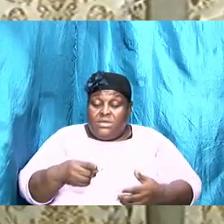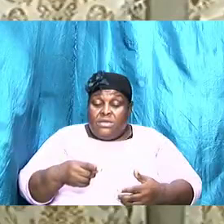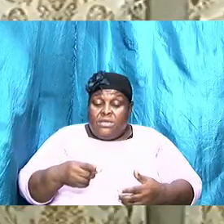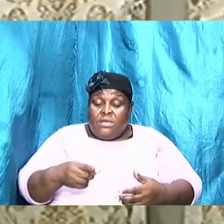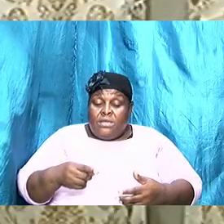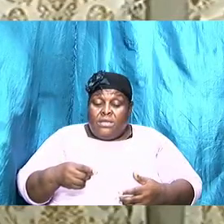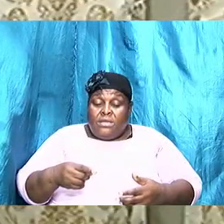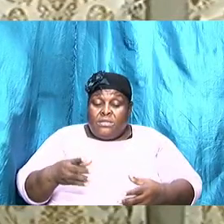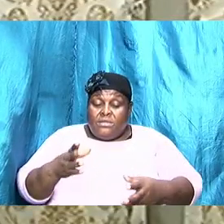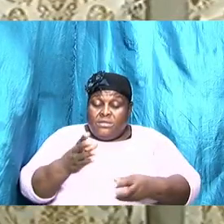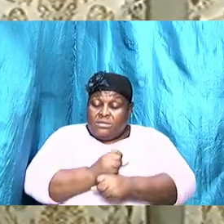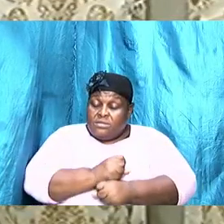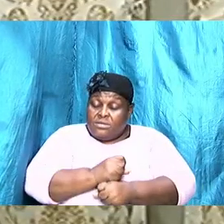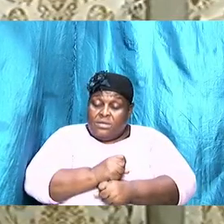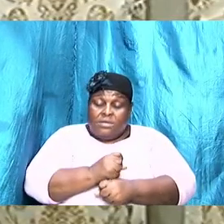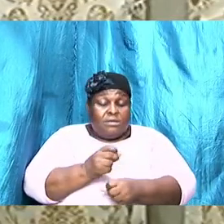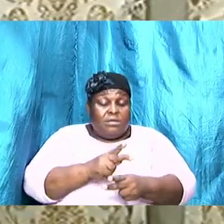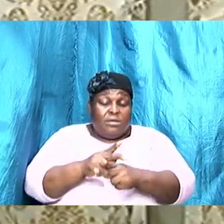of our family